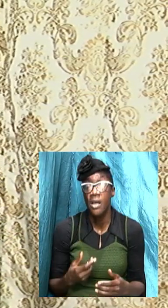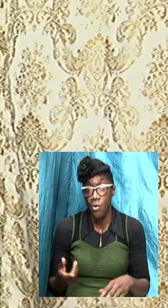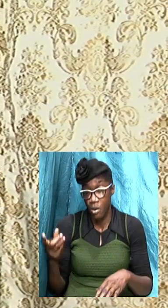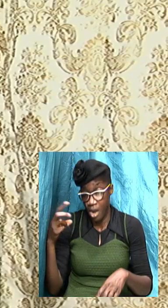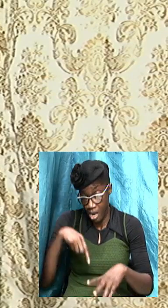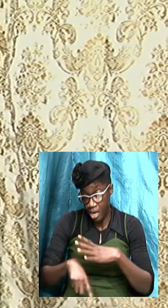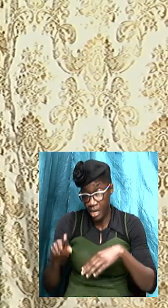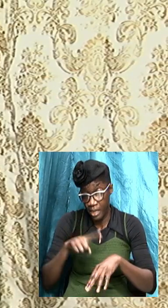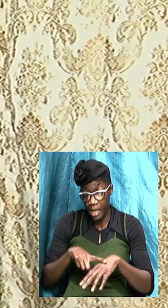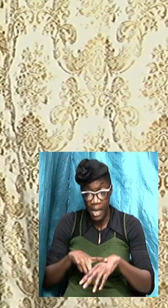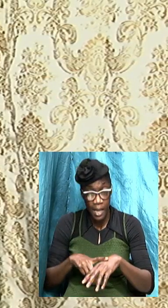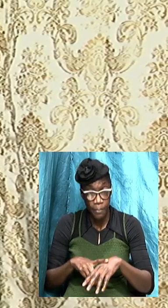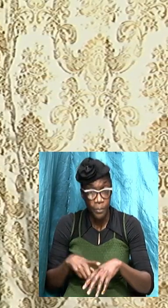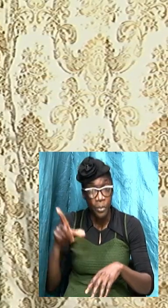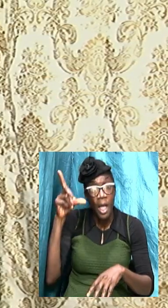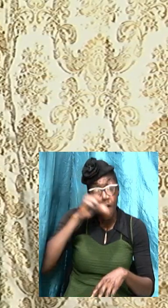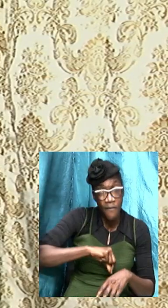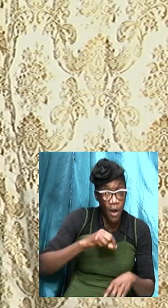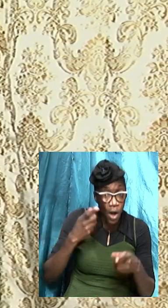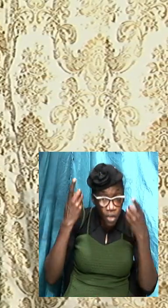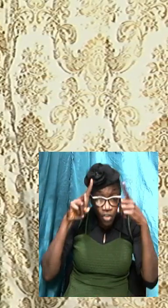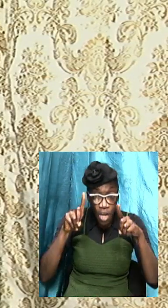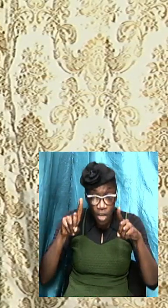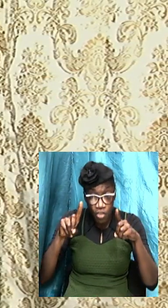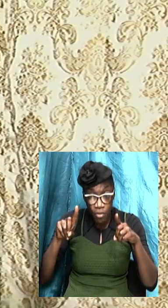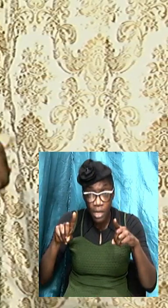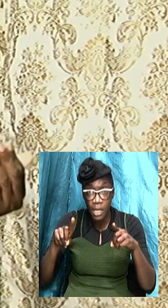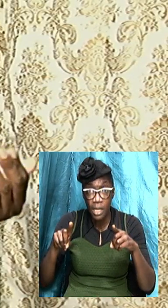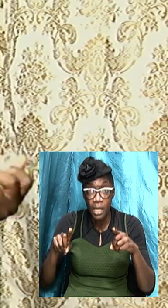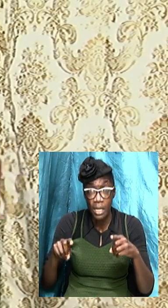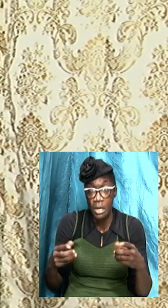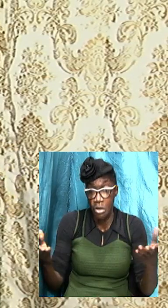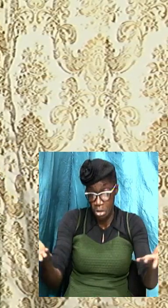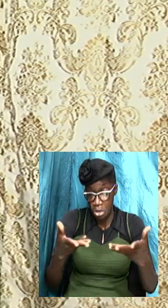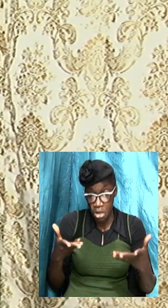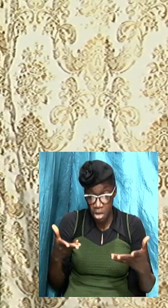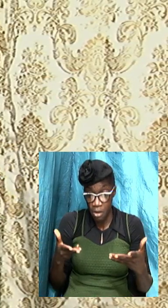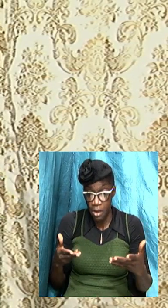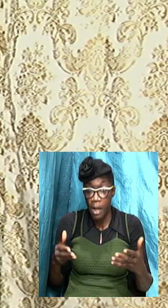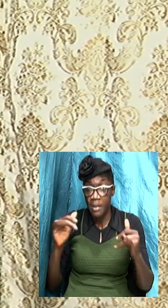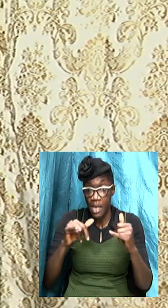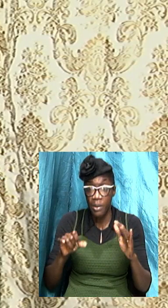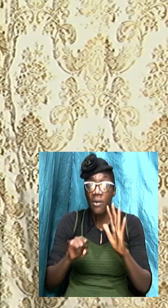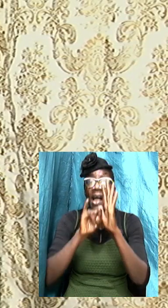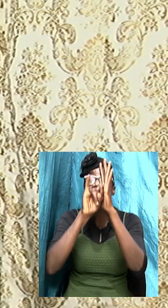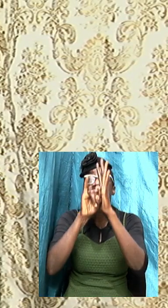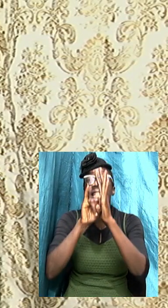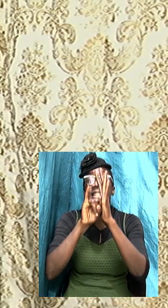is on the rise and we must be able to identify such